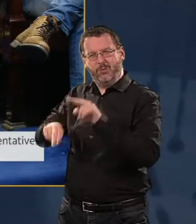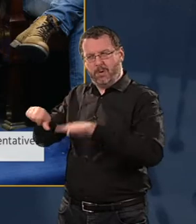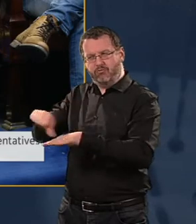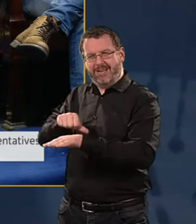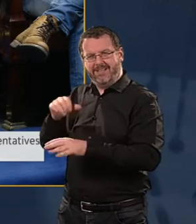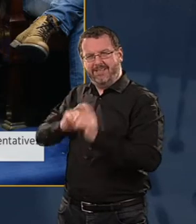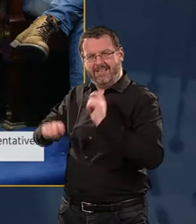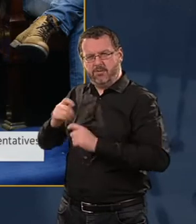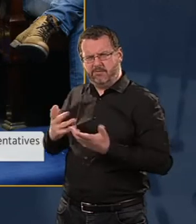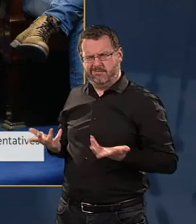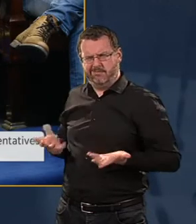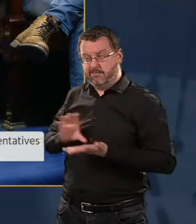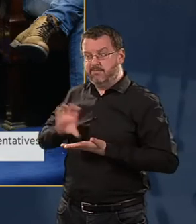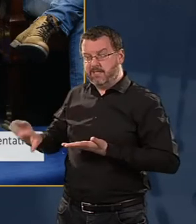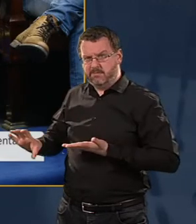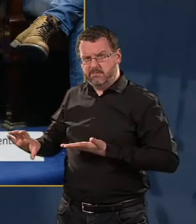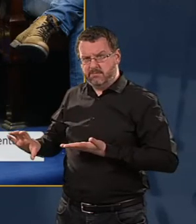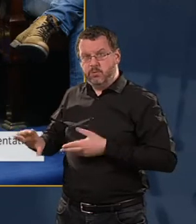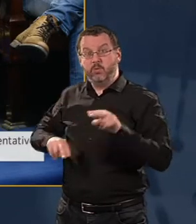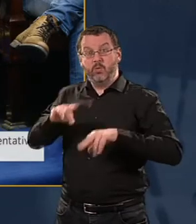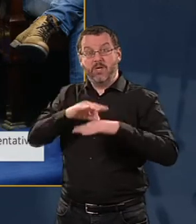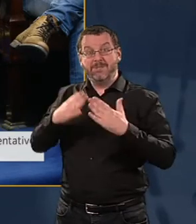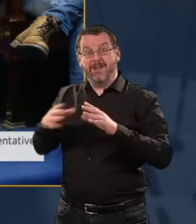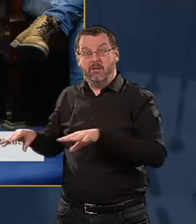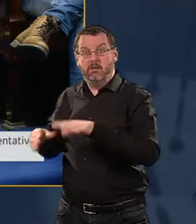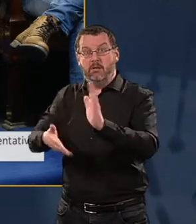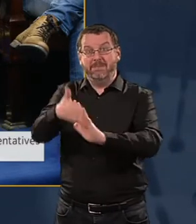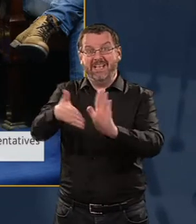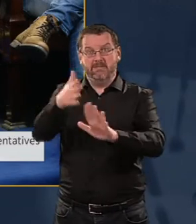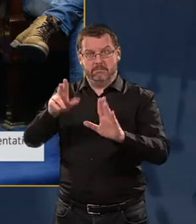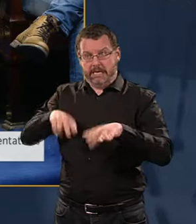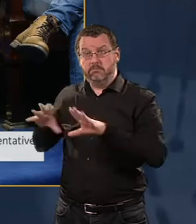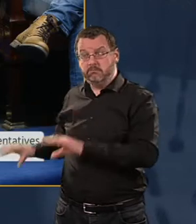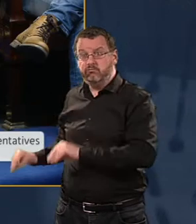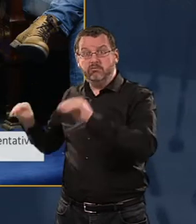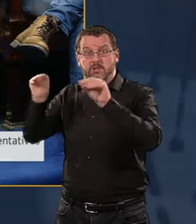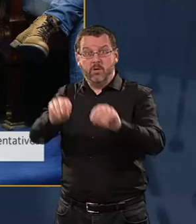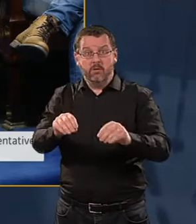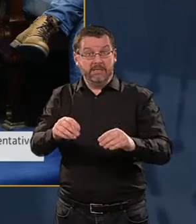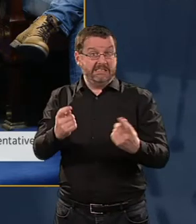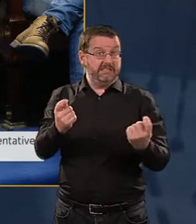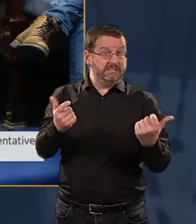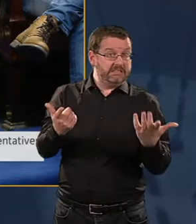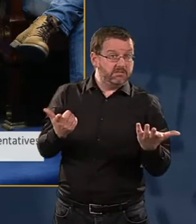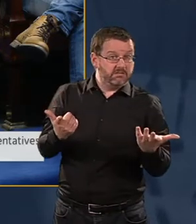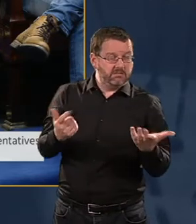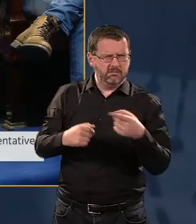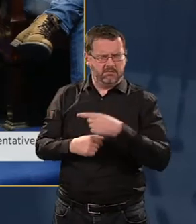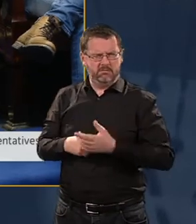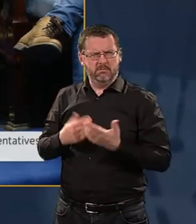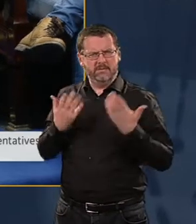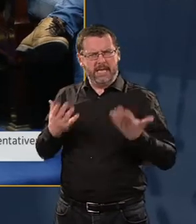investment be transferable once the new hospital is built? Is this investment in the Coombe an indication that we are going to